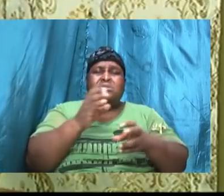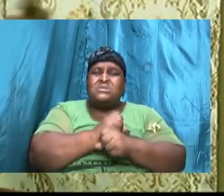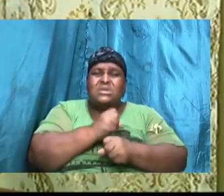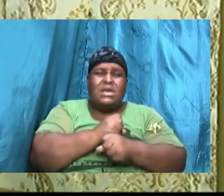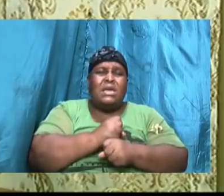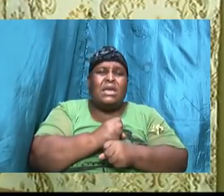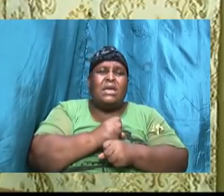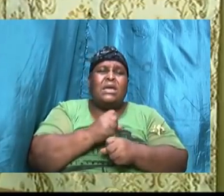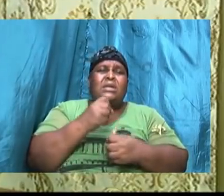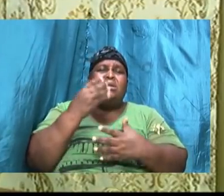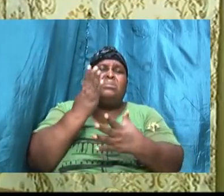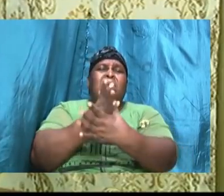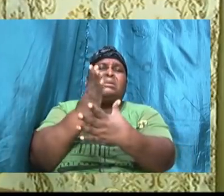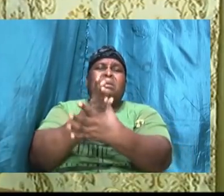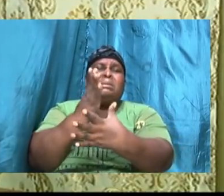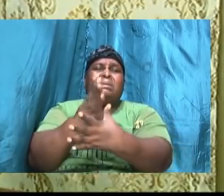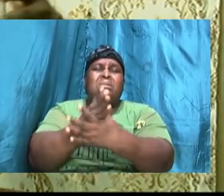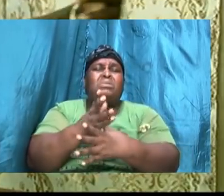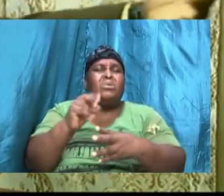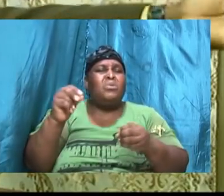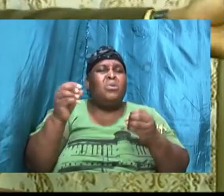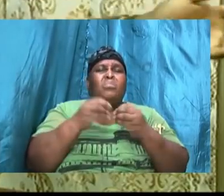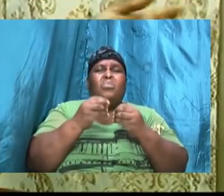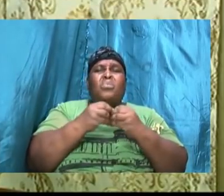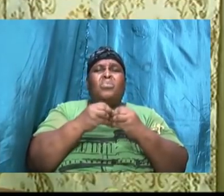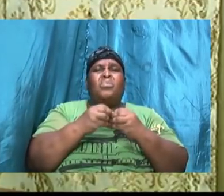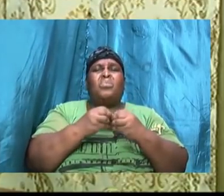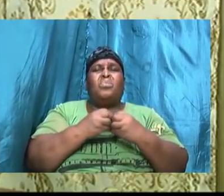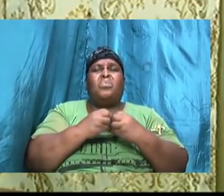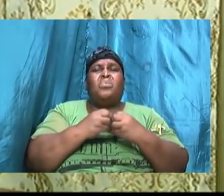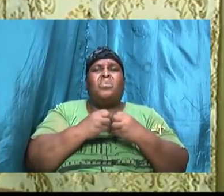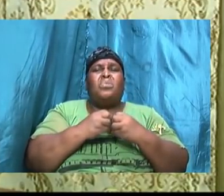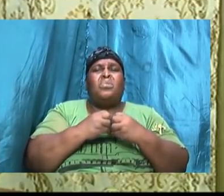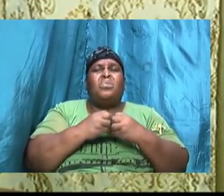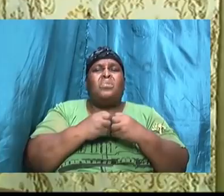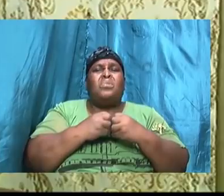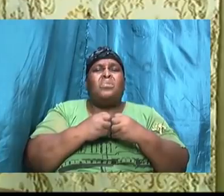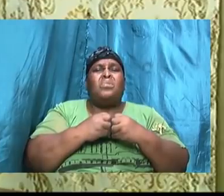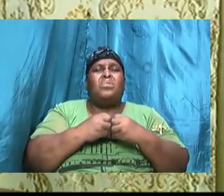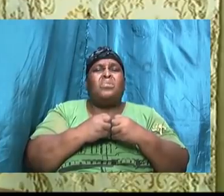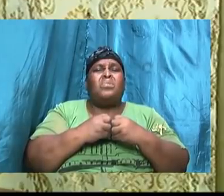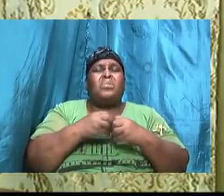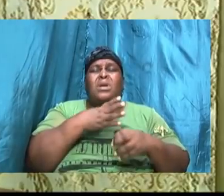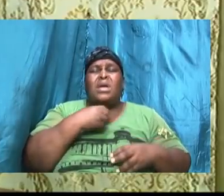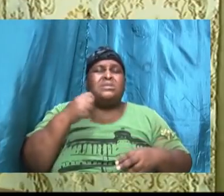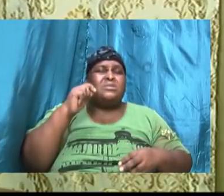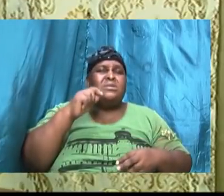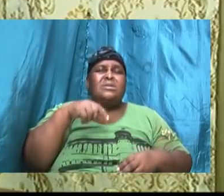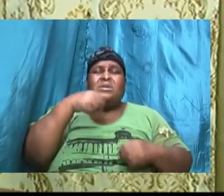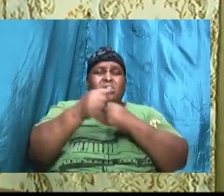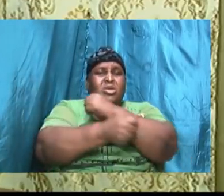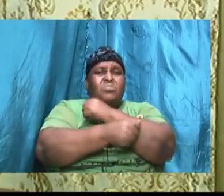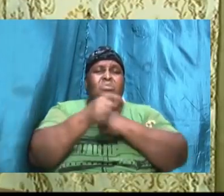said to Sarah watch she's in your hand do what you please and get fed up now of the nagging